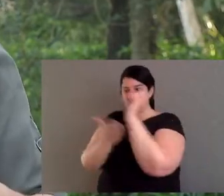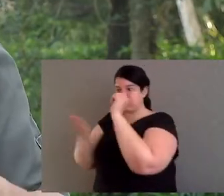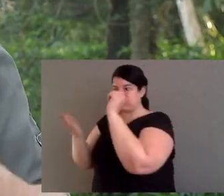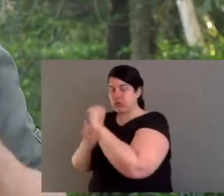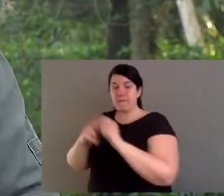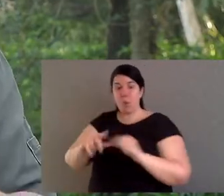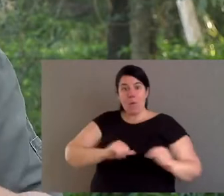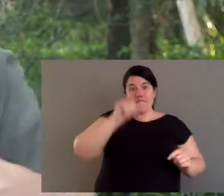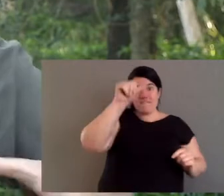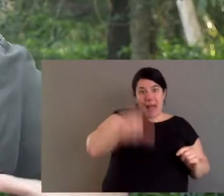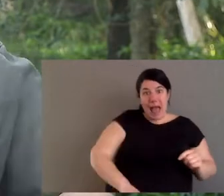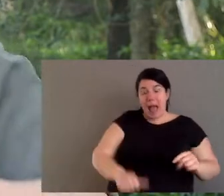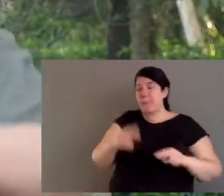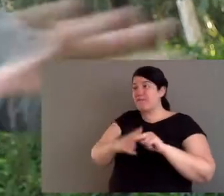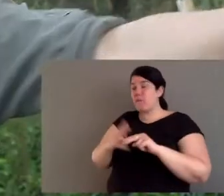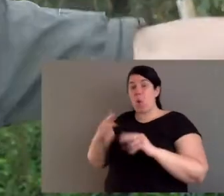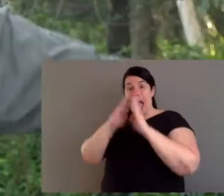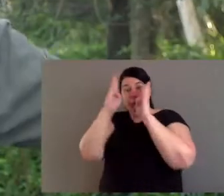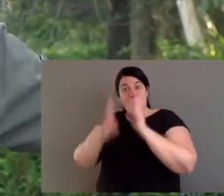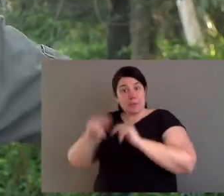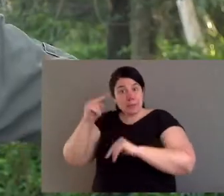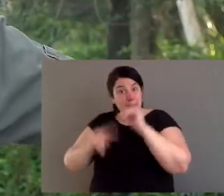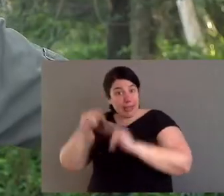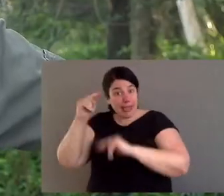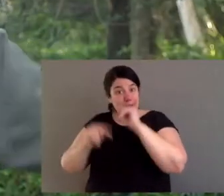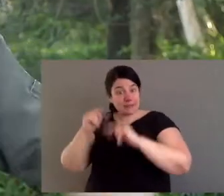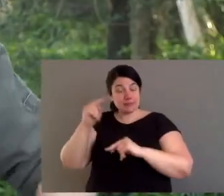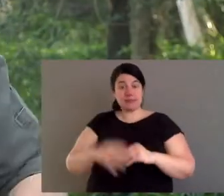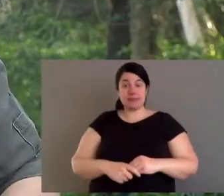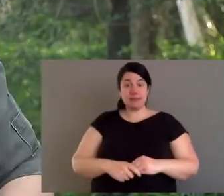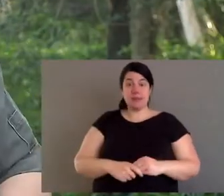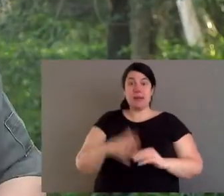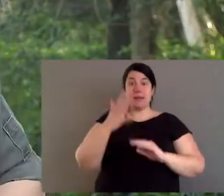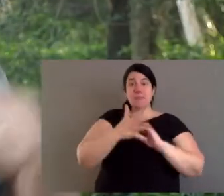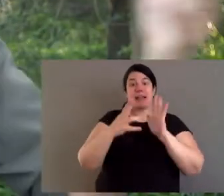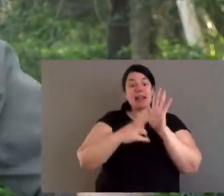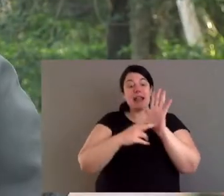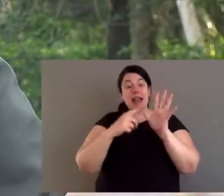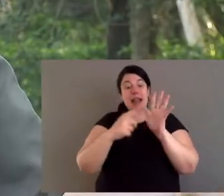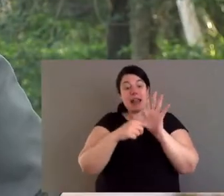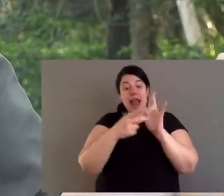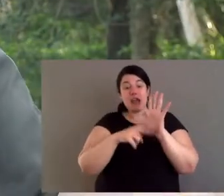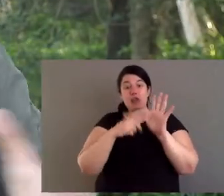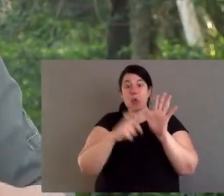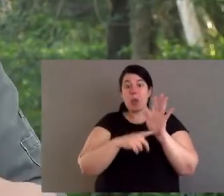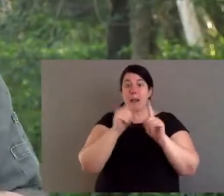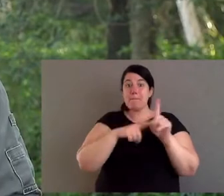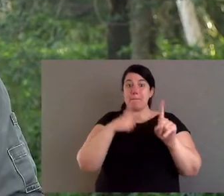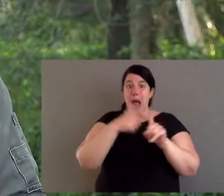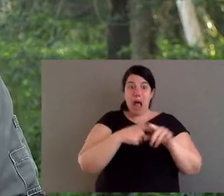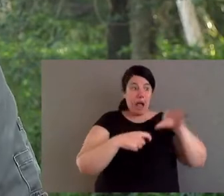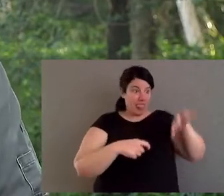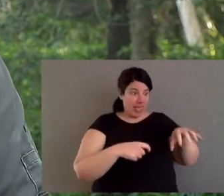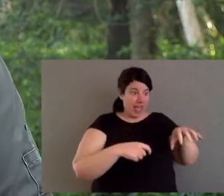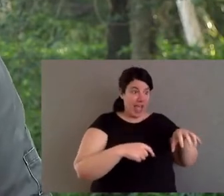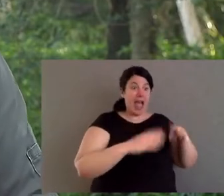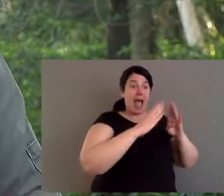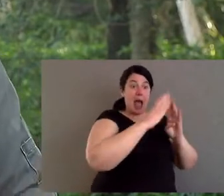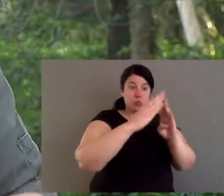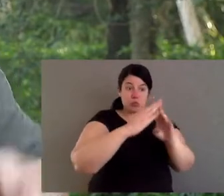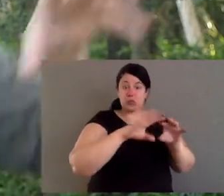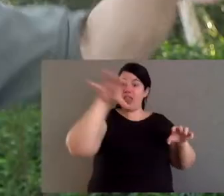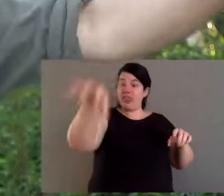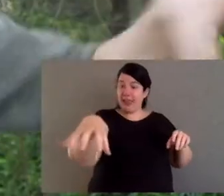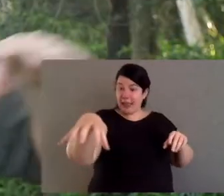that we've now got so much land that's been cleared for agriculture or where we live, but the places that exist are